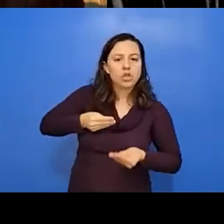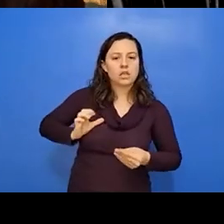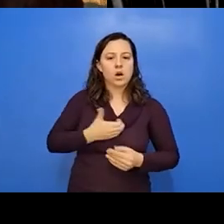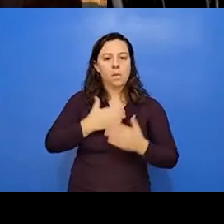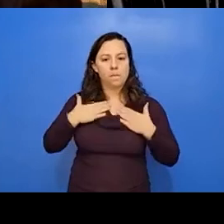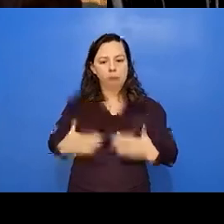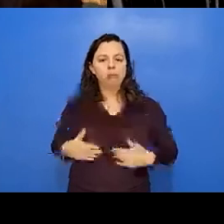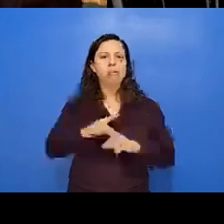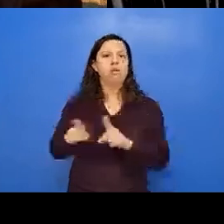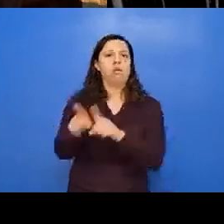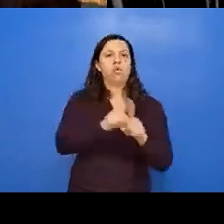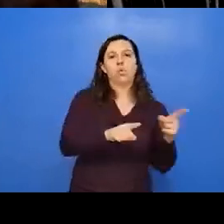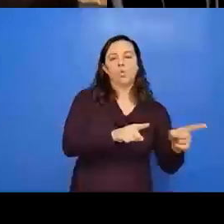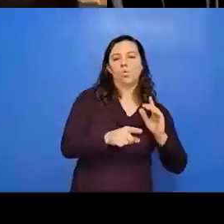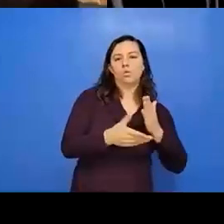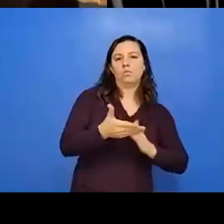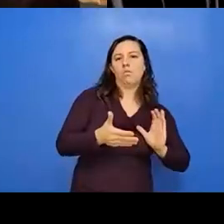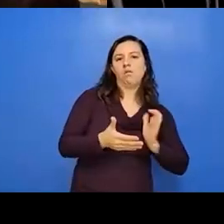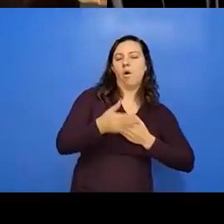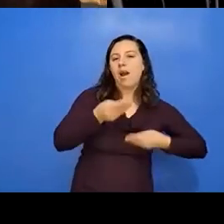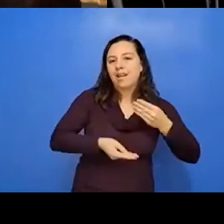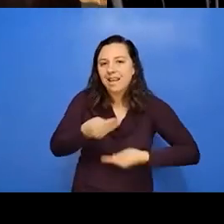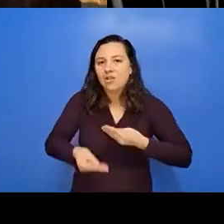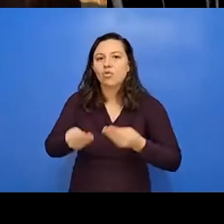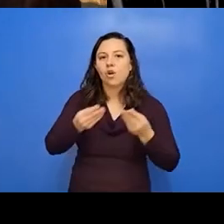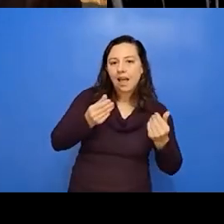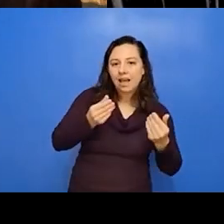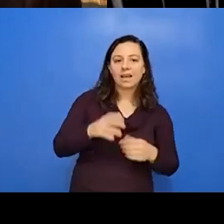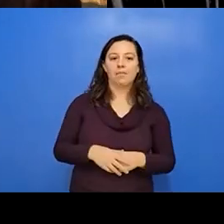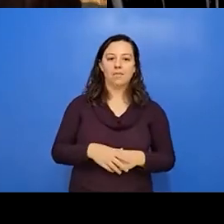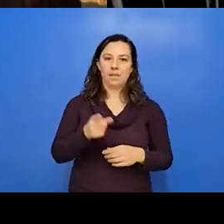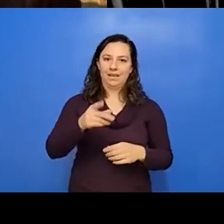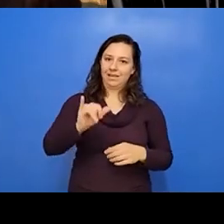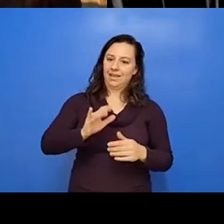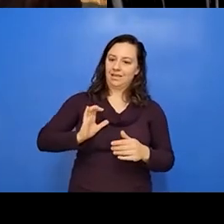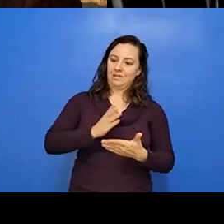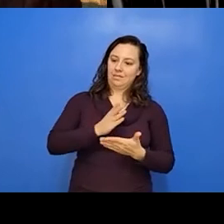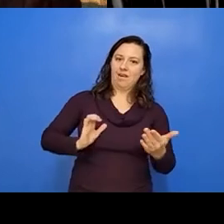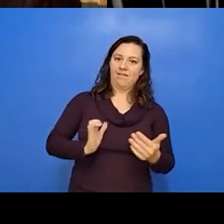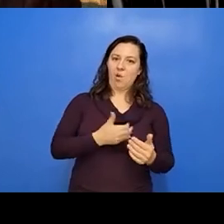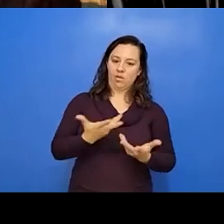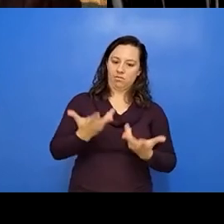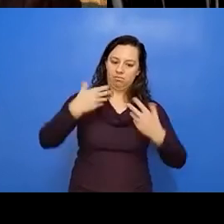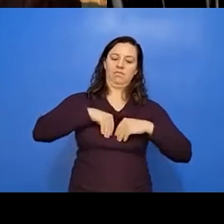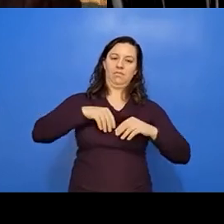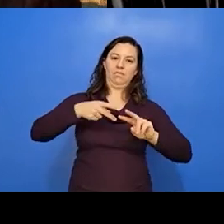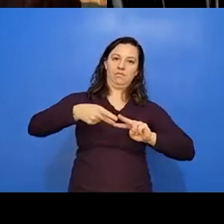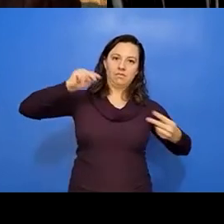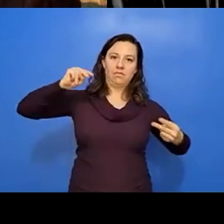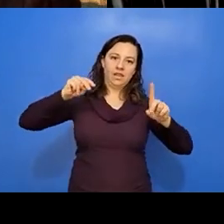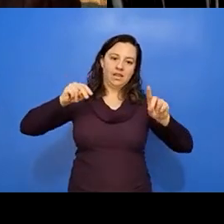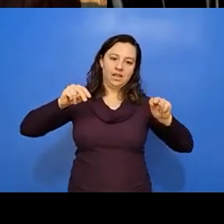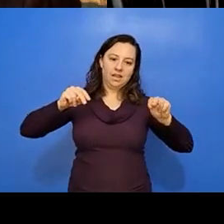our ancestral landscape. It's part of our DNA. We need that resource to be healthy and